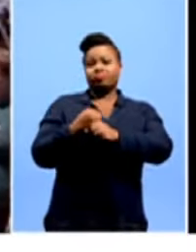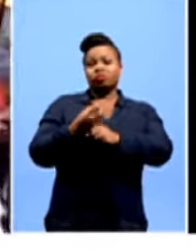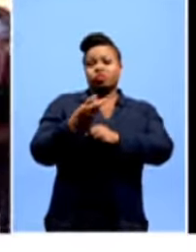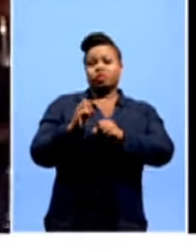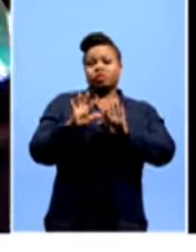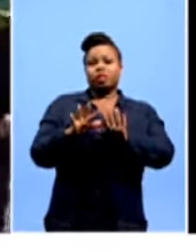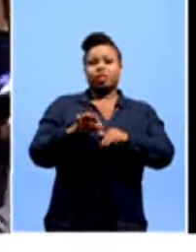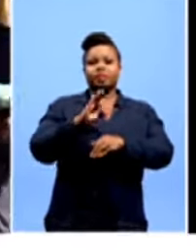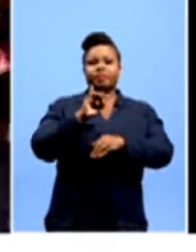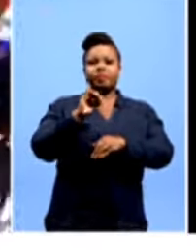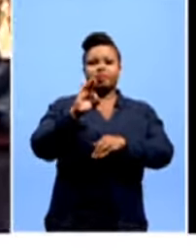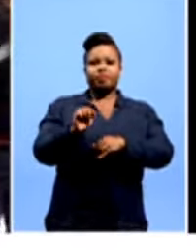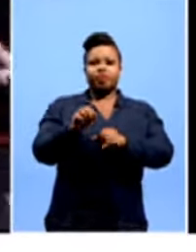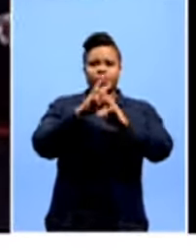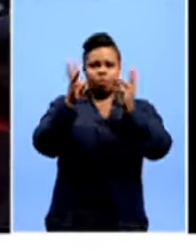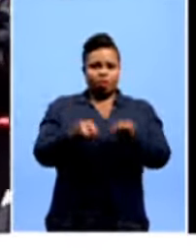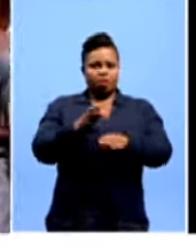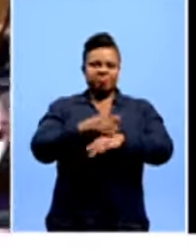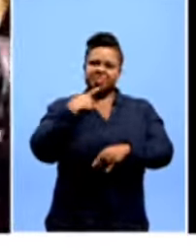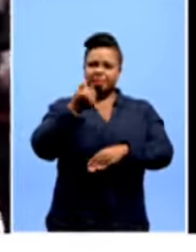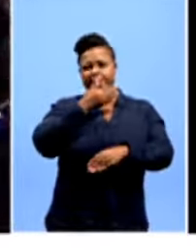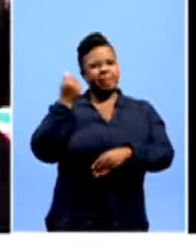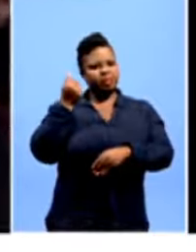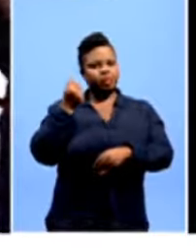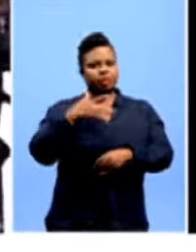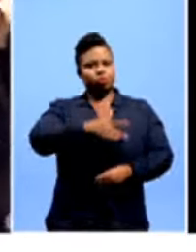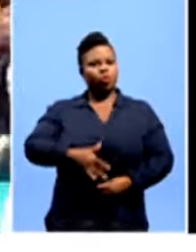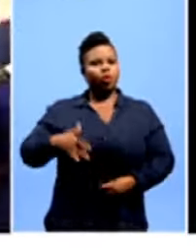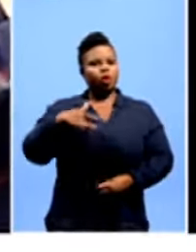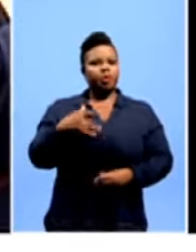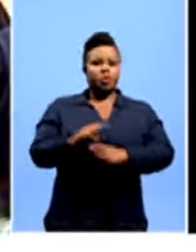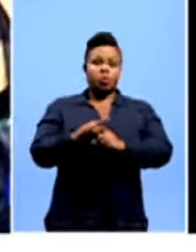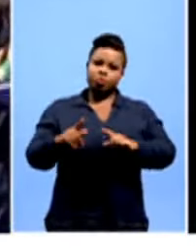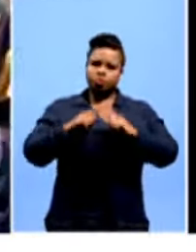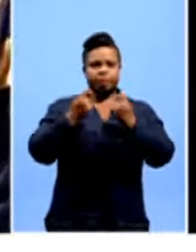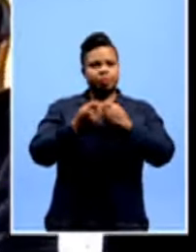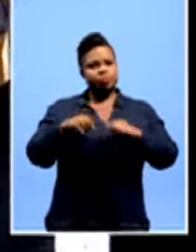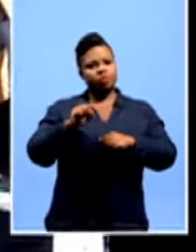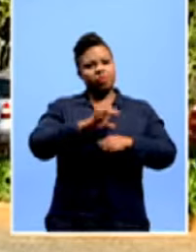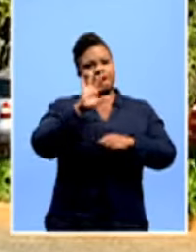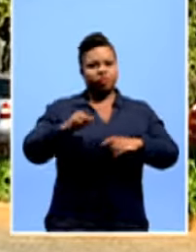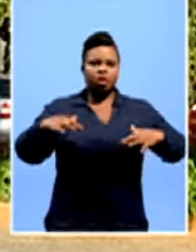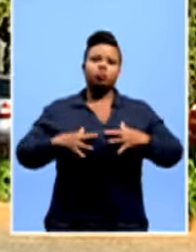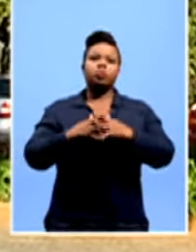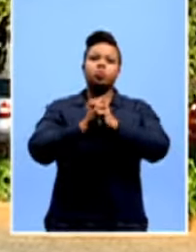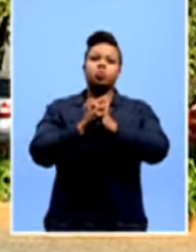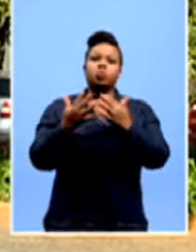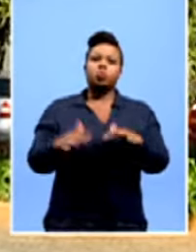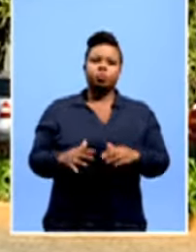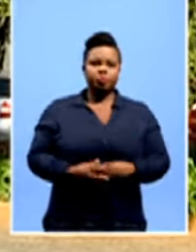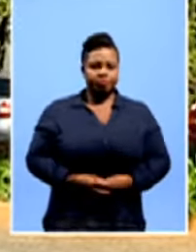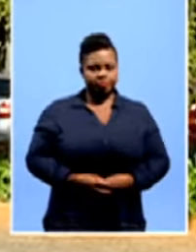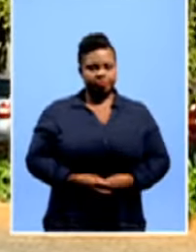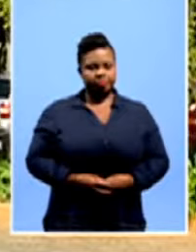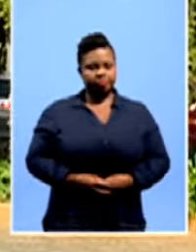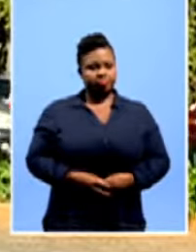World Cup, which was voted as the best tournament ever back then, also brought the nation together. As South Africans, I think